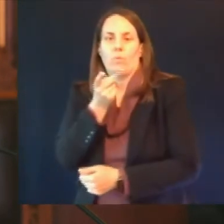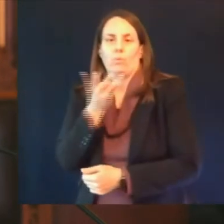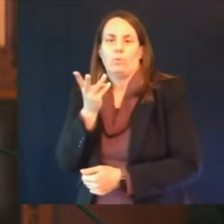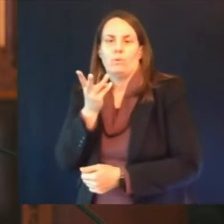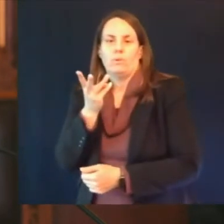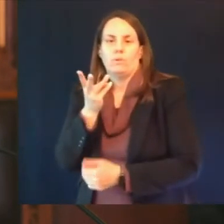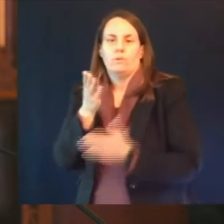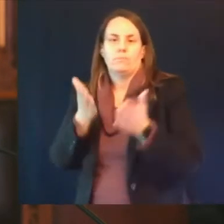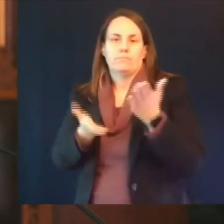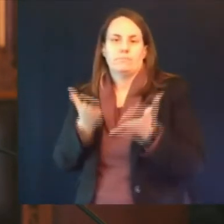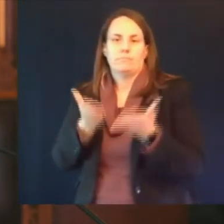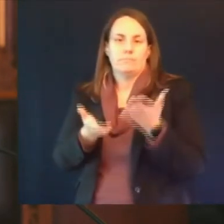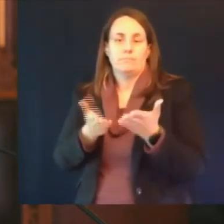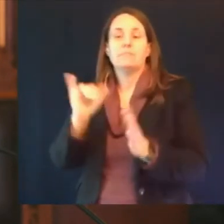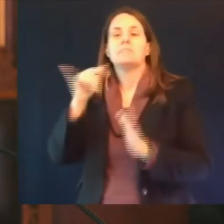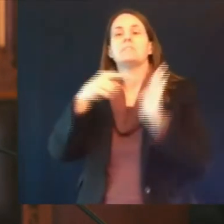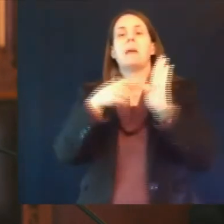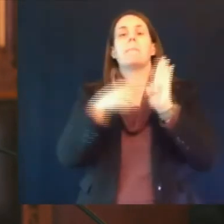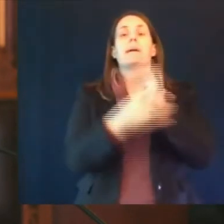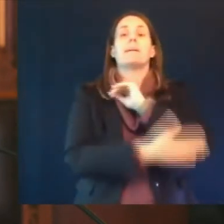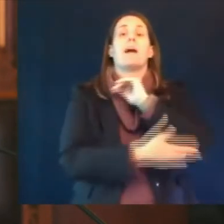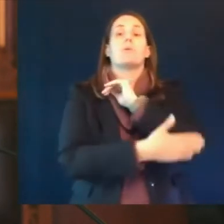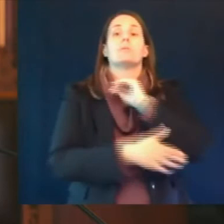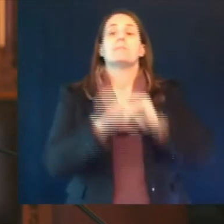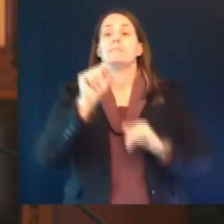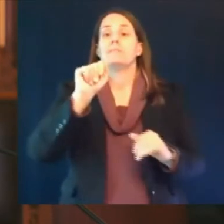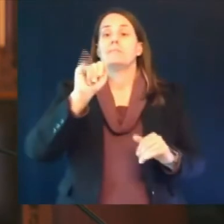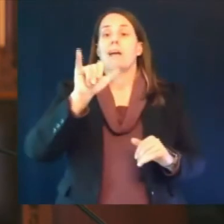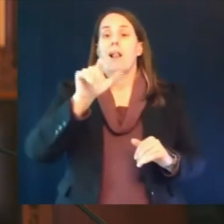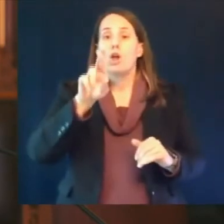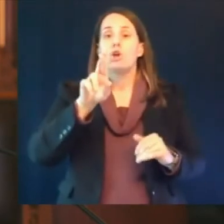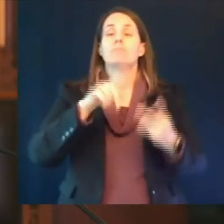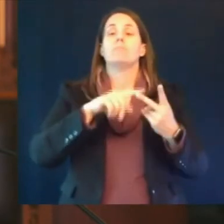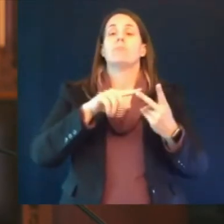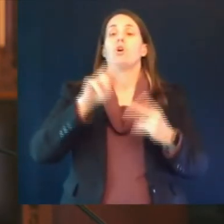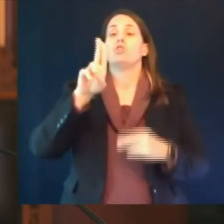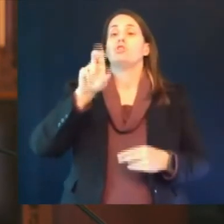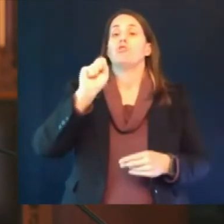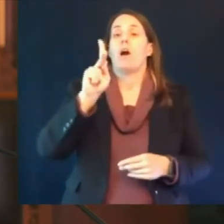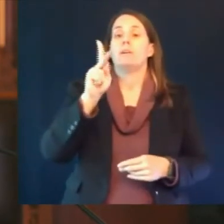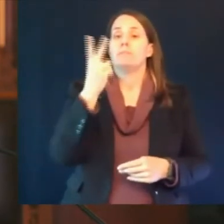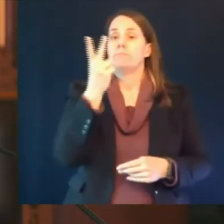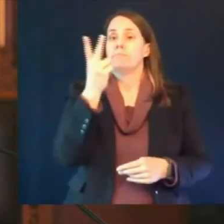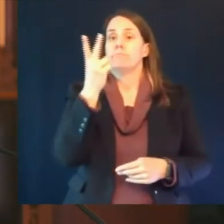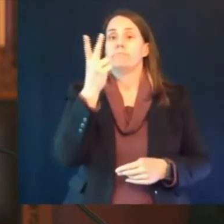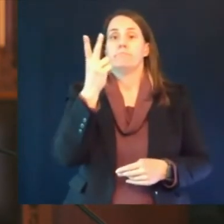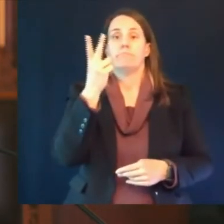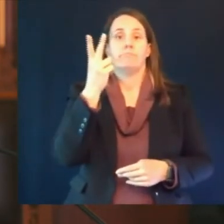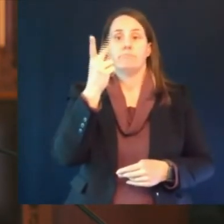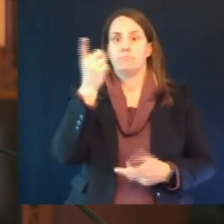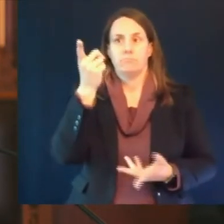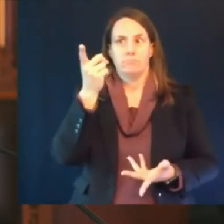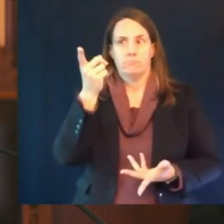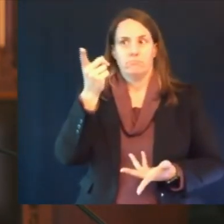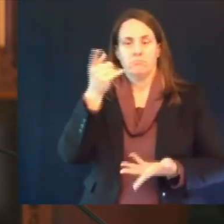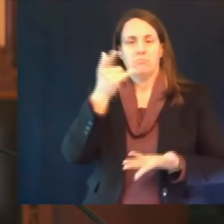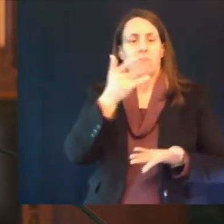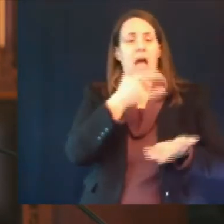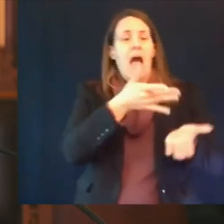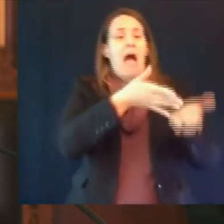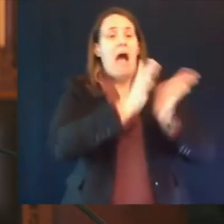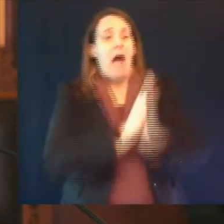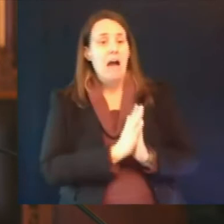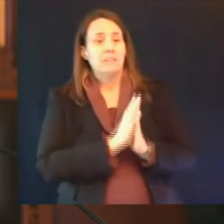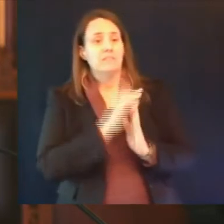of other counties so um while the vaccinators that are there are certainly receiving sufficient supply